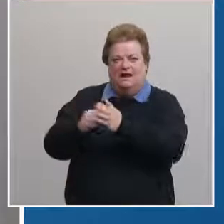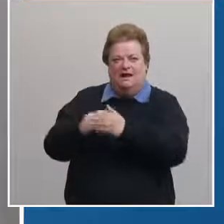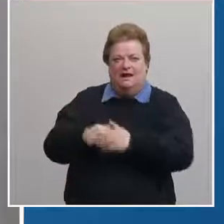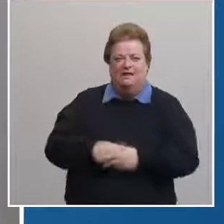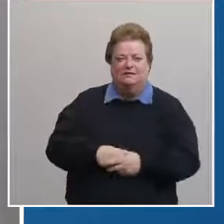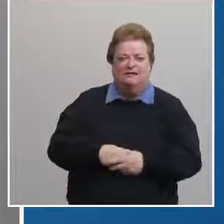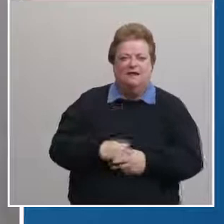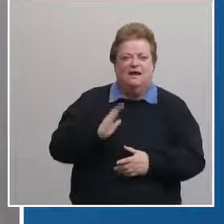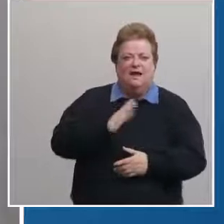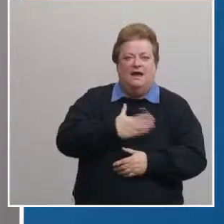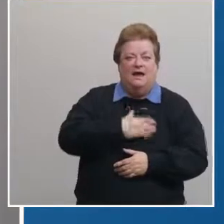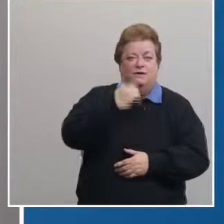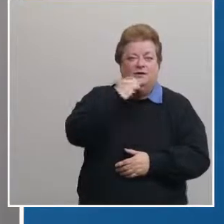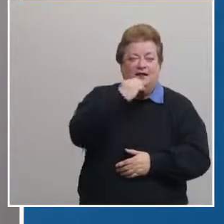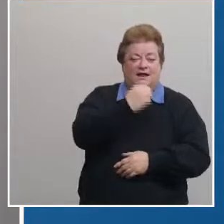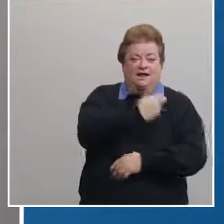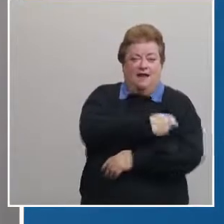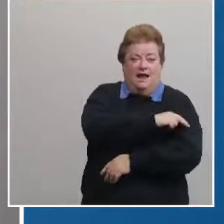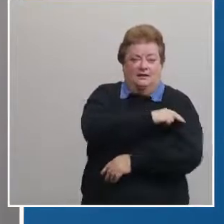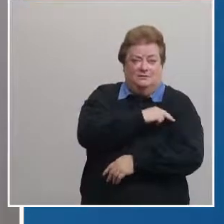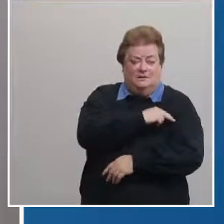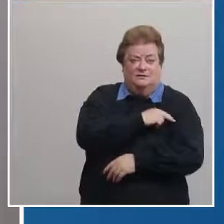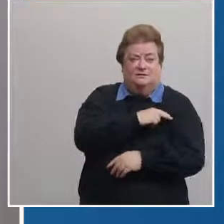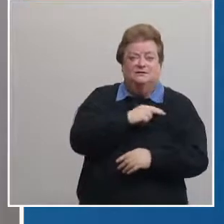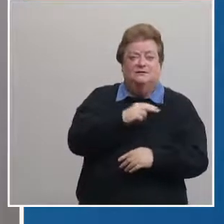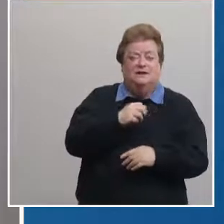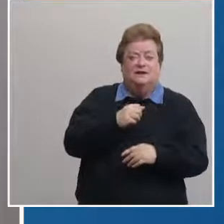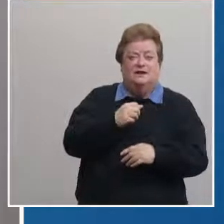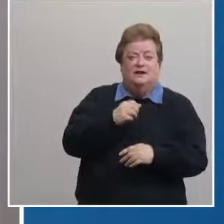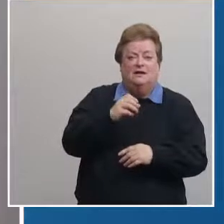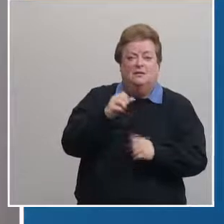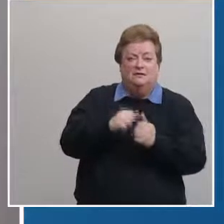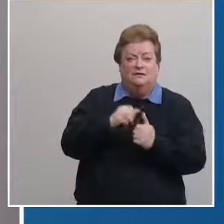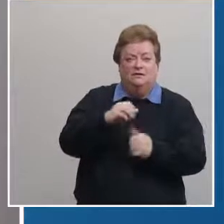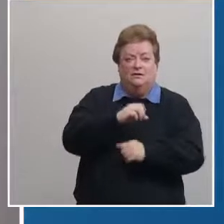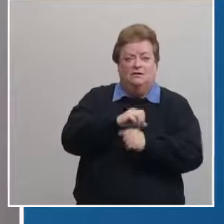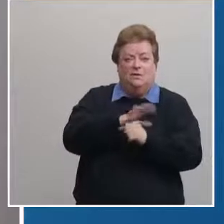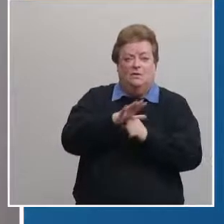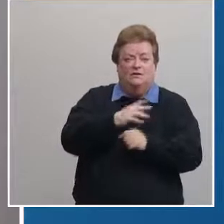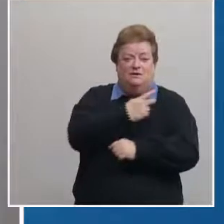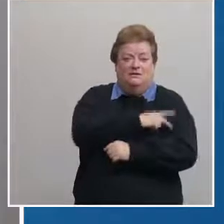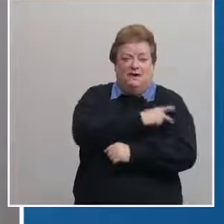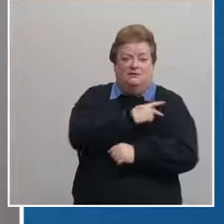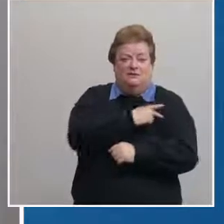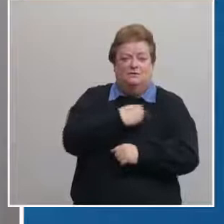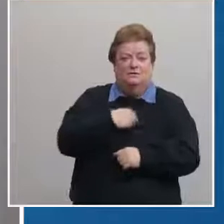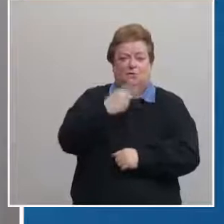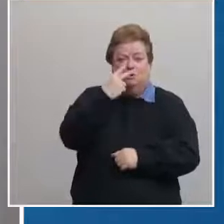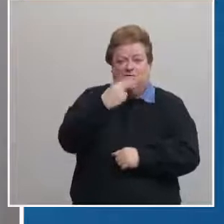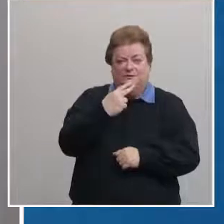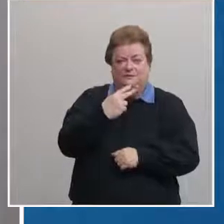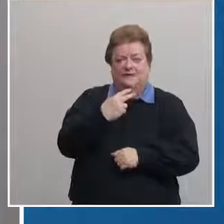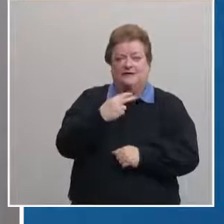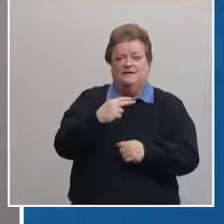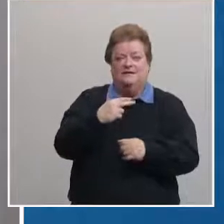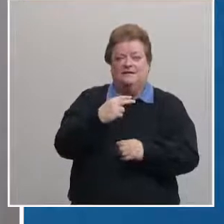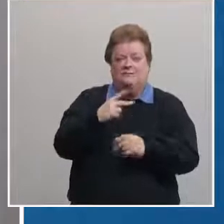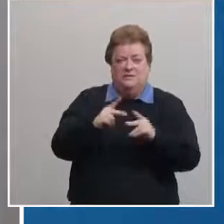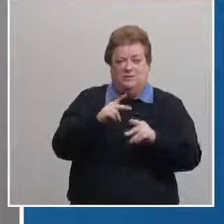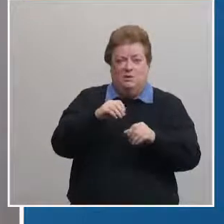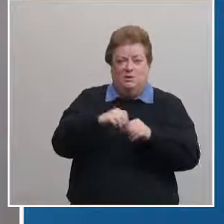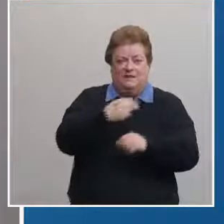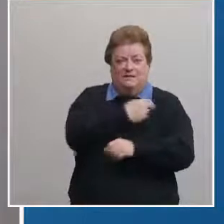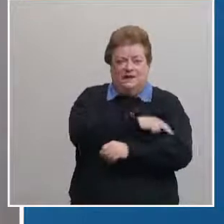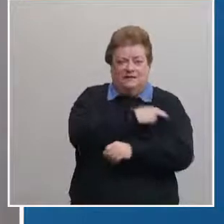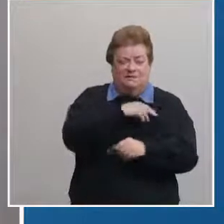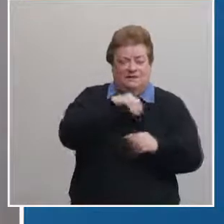have our daily hospitalizations of covid19 we have seen hospitalizations drop across the state